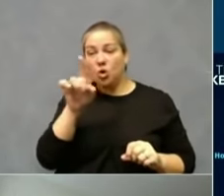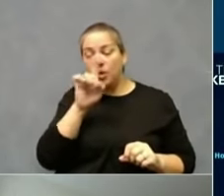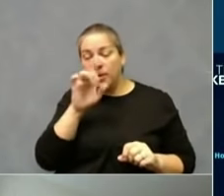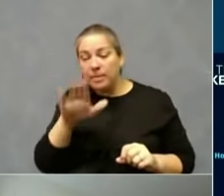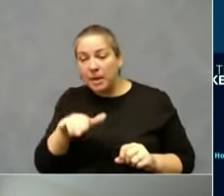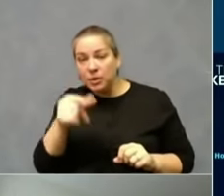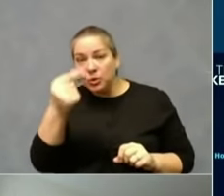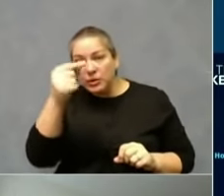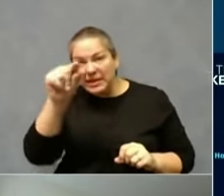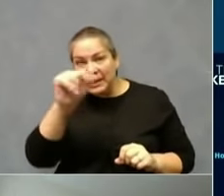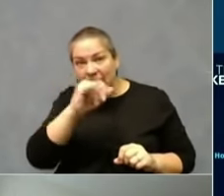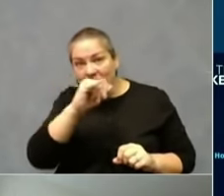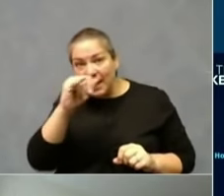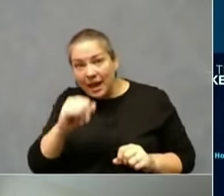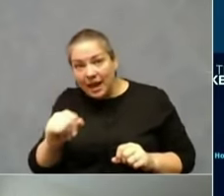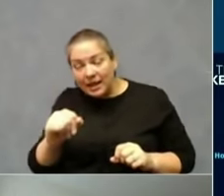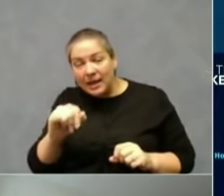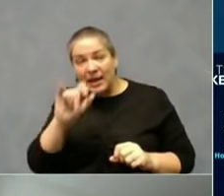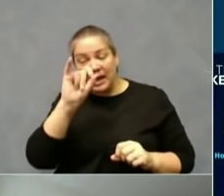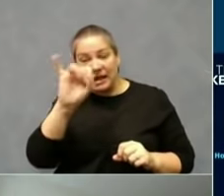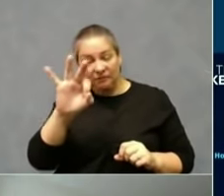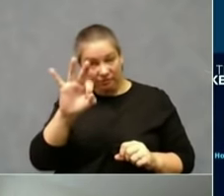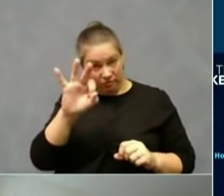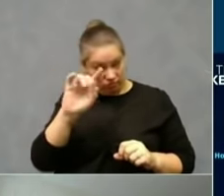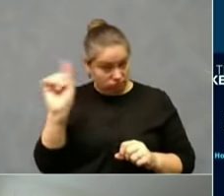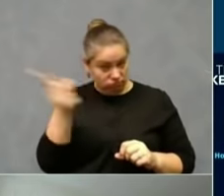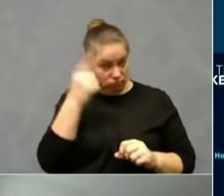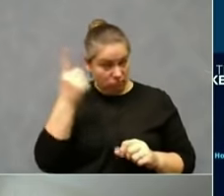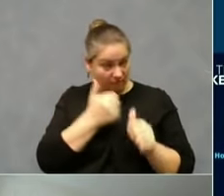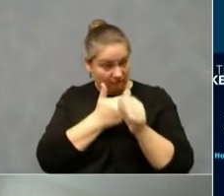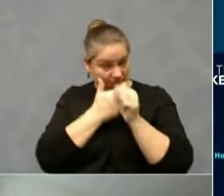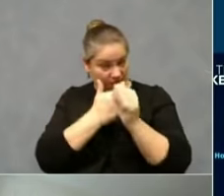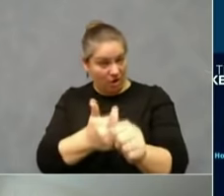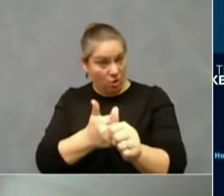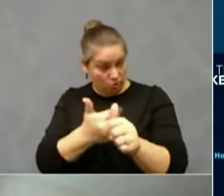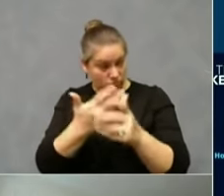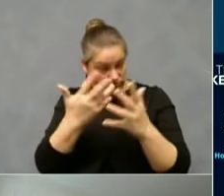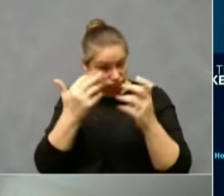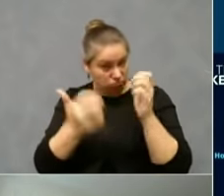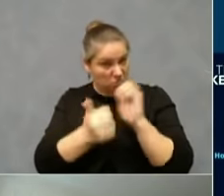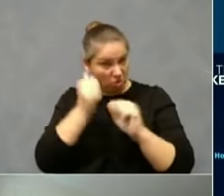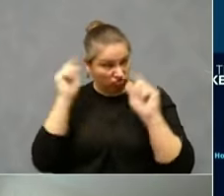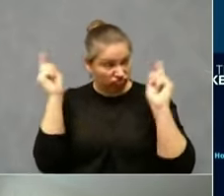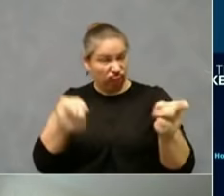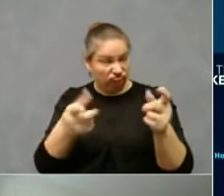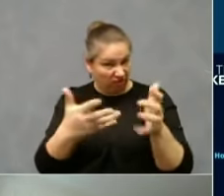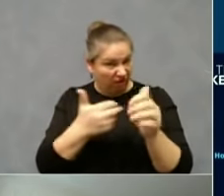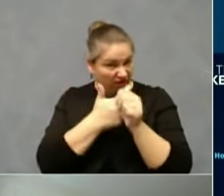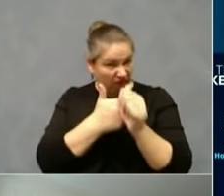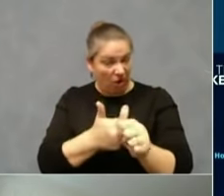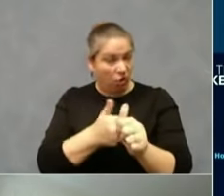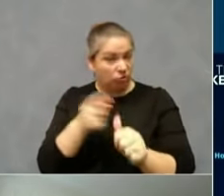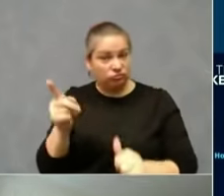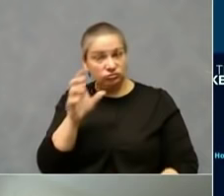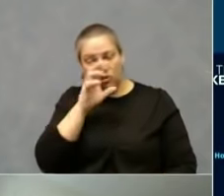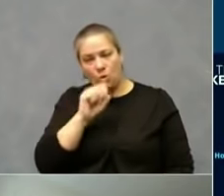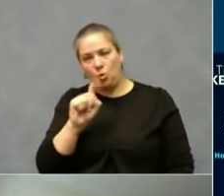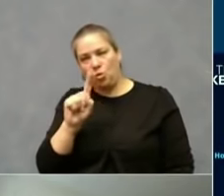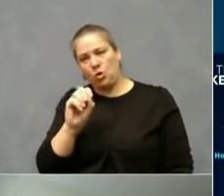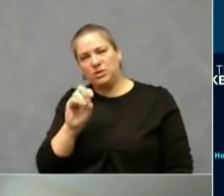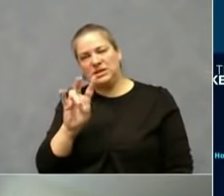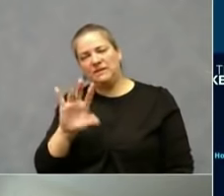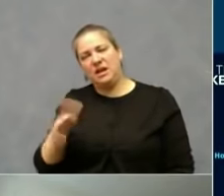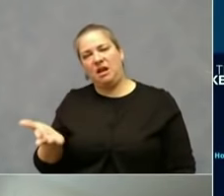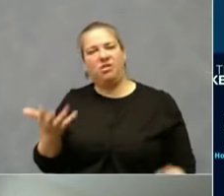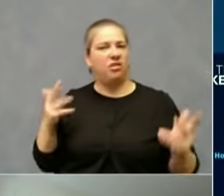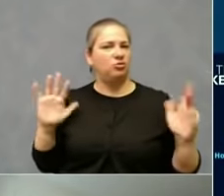if we have high compliance with these measures, they estimate that there would only be 107 deaths. That's